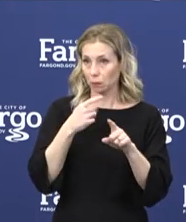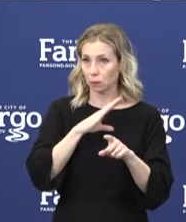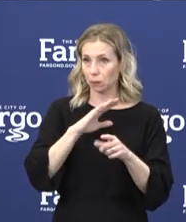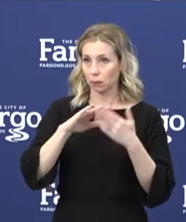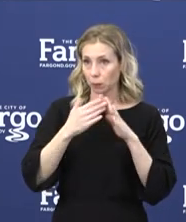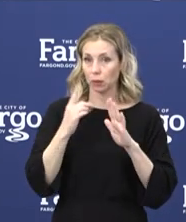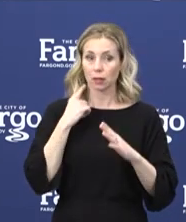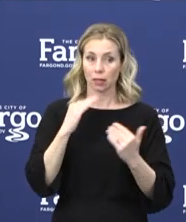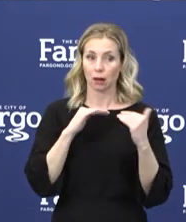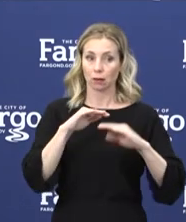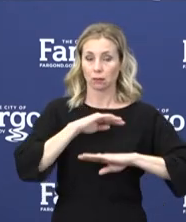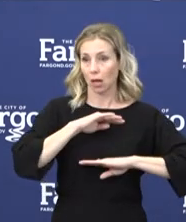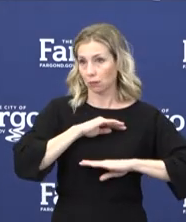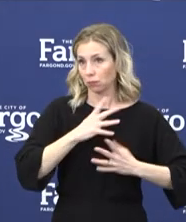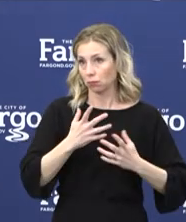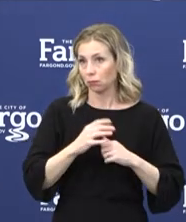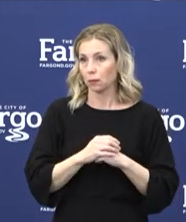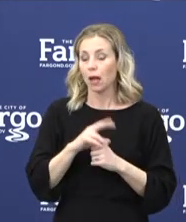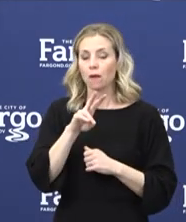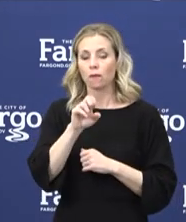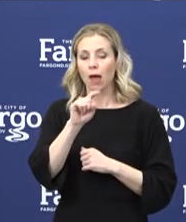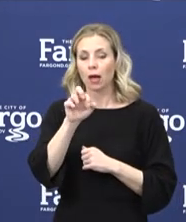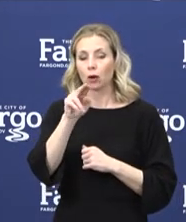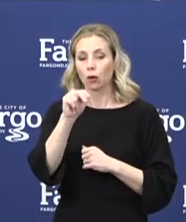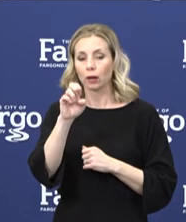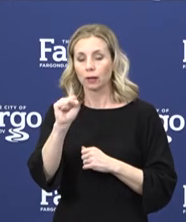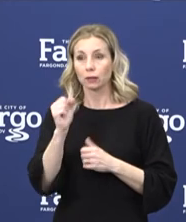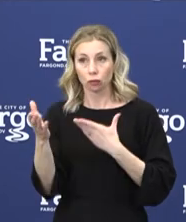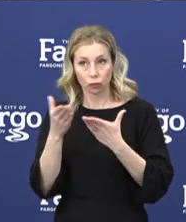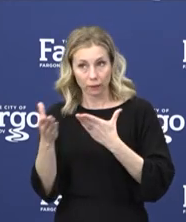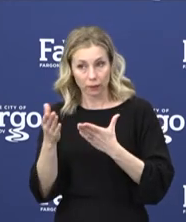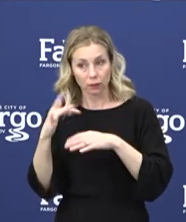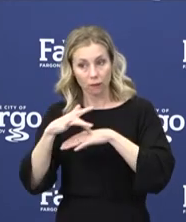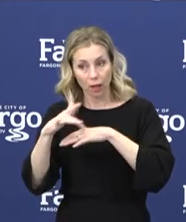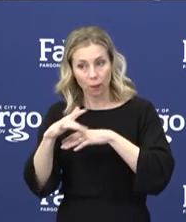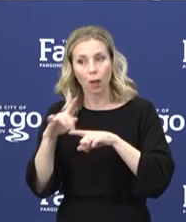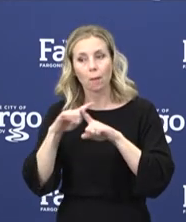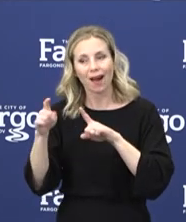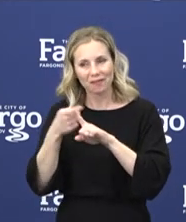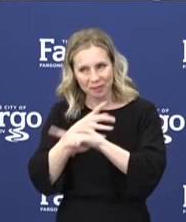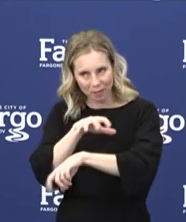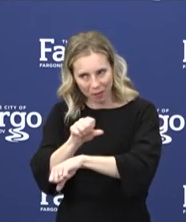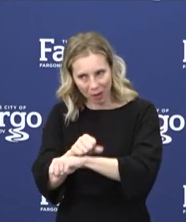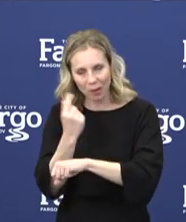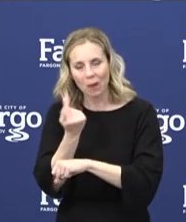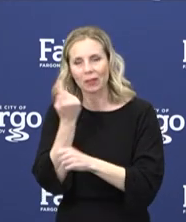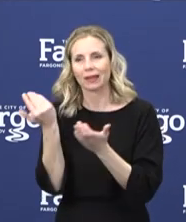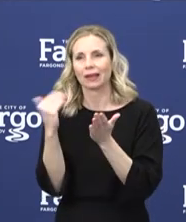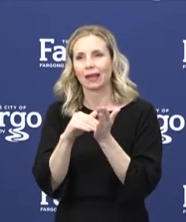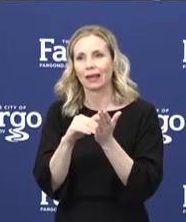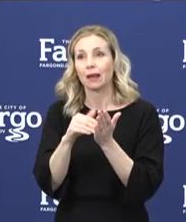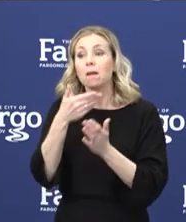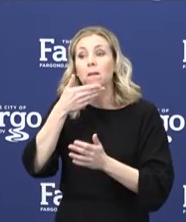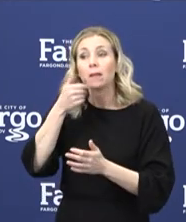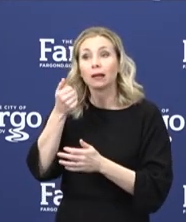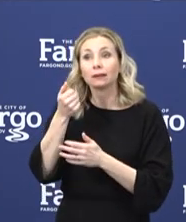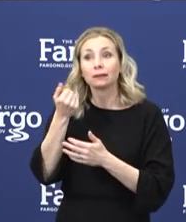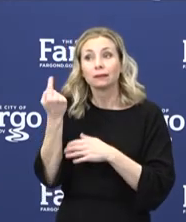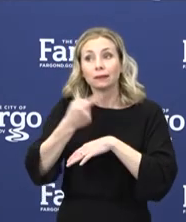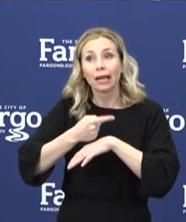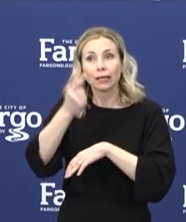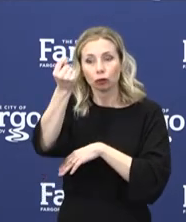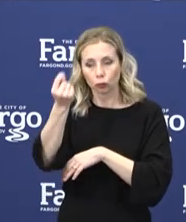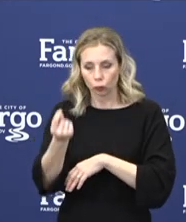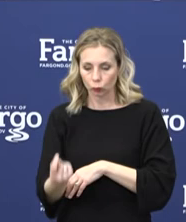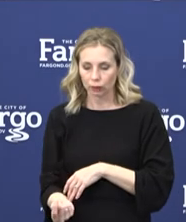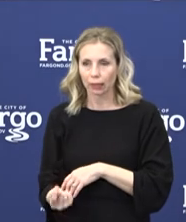Veteran services are also still available. We're seeing veterans by appointment only again. The best day is Tuesday, because every Tuesday the North Dakota